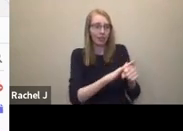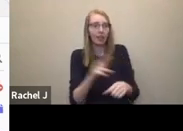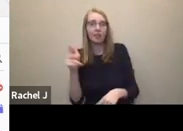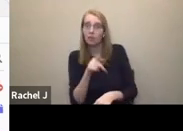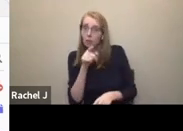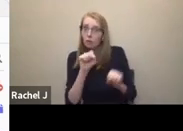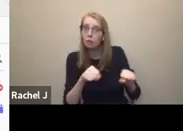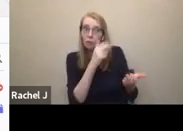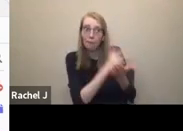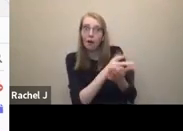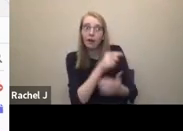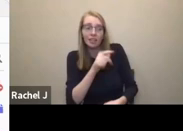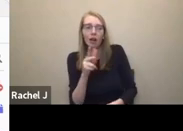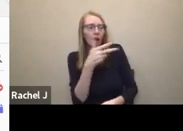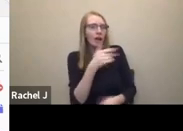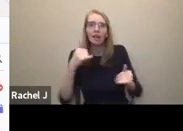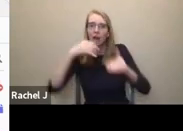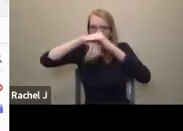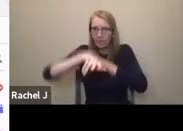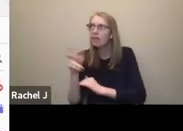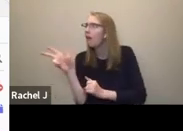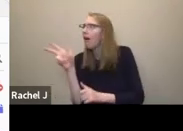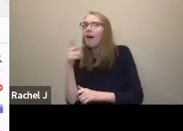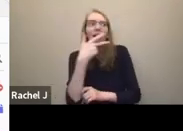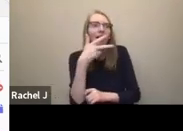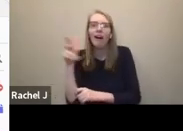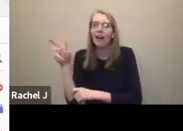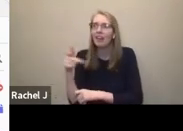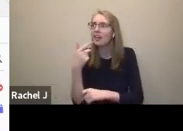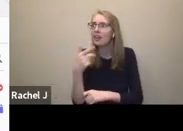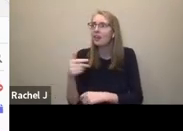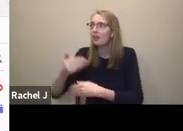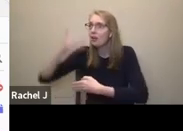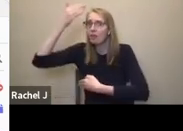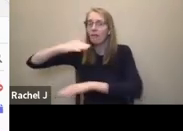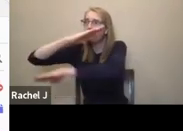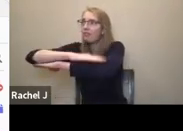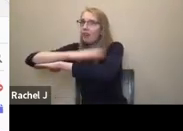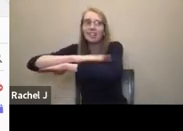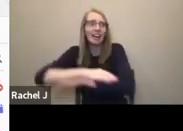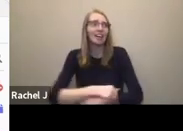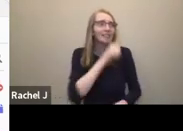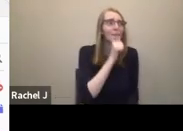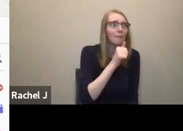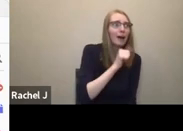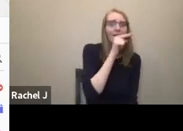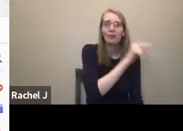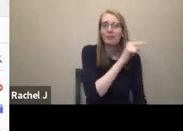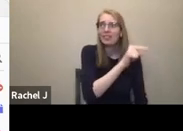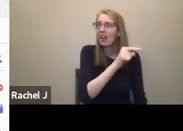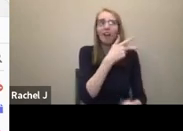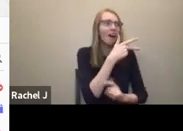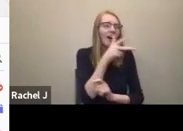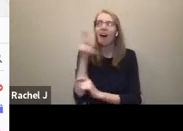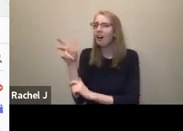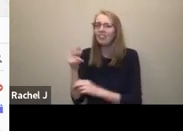into the theater. And now here's the box office. And here's the bathrooms. And here's all, all the things. And so basically, you can just record